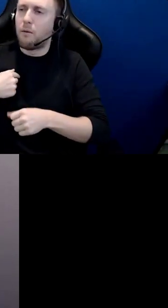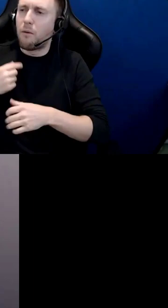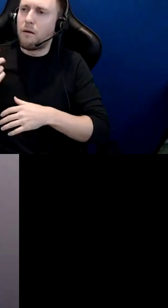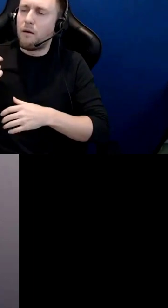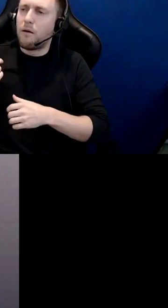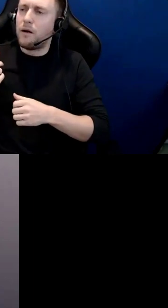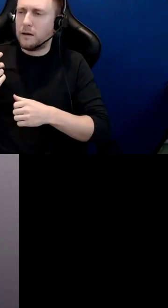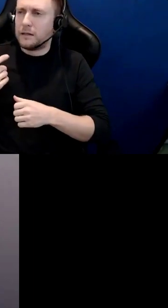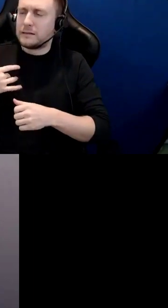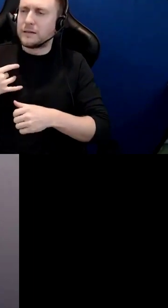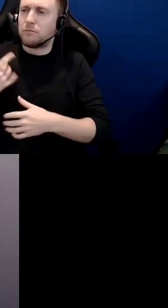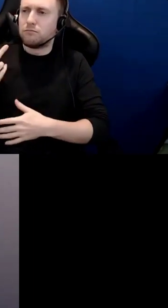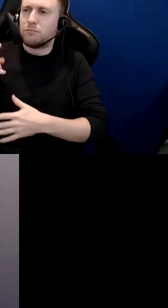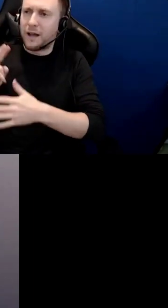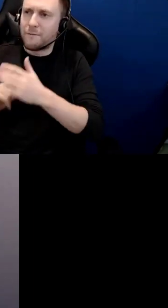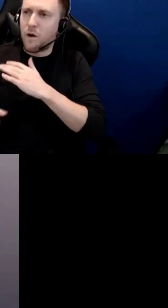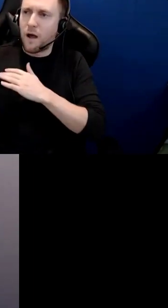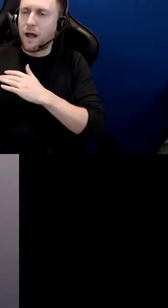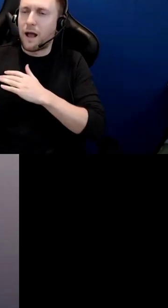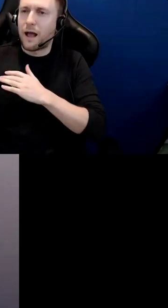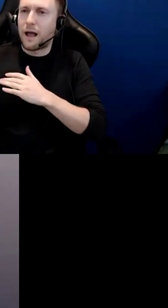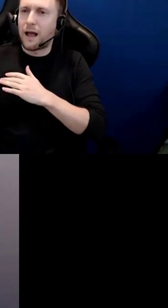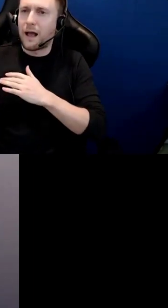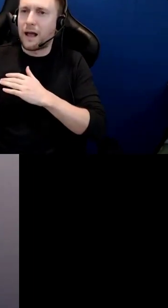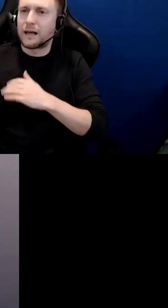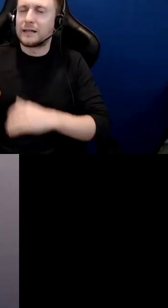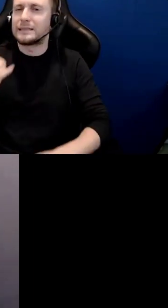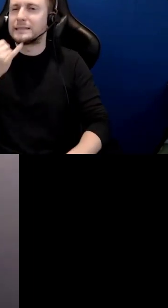my organization results please